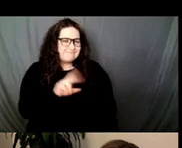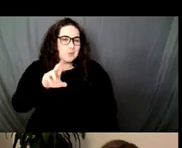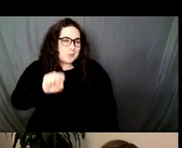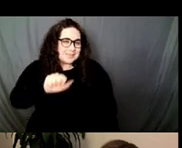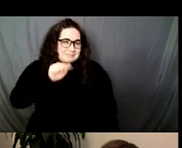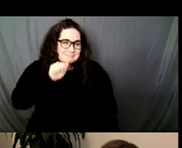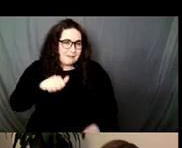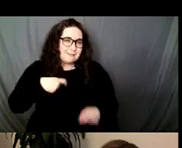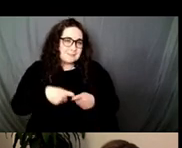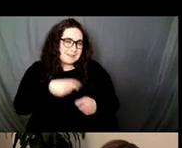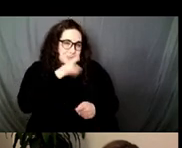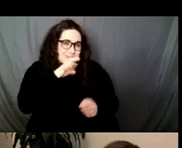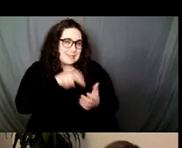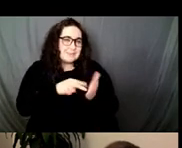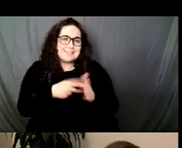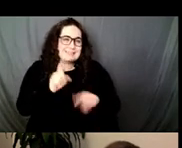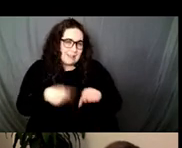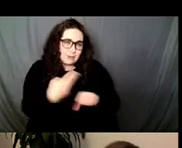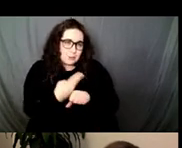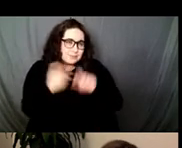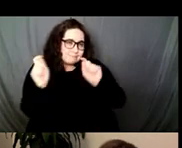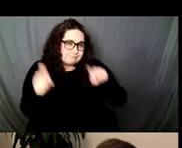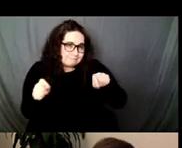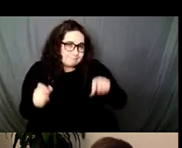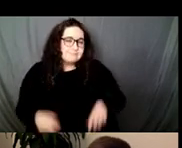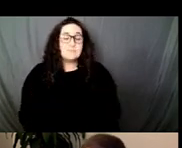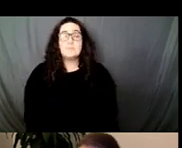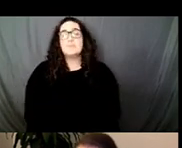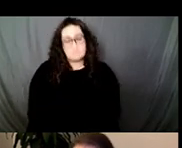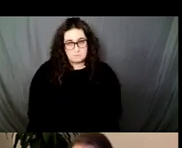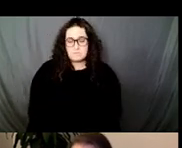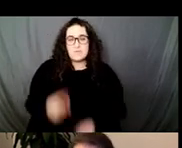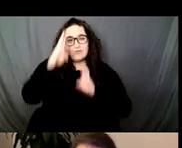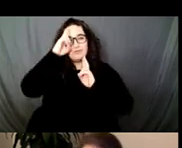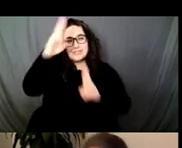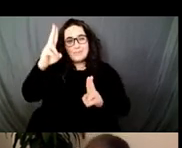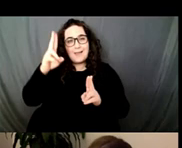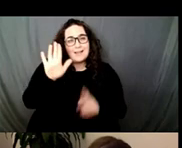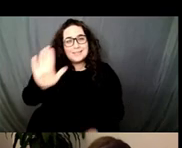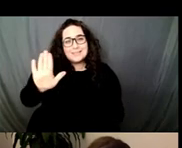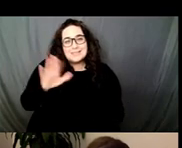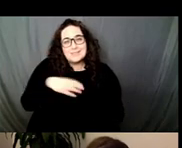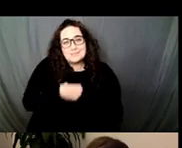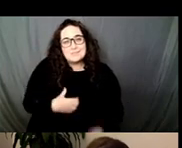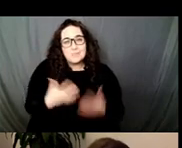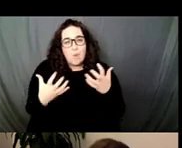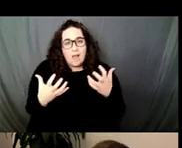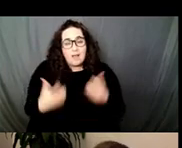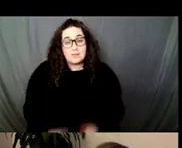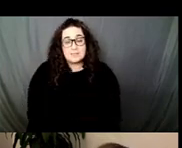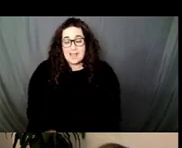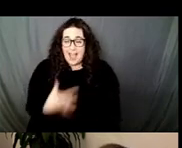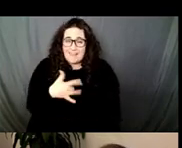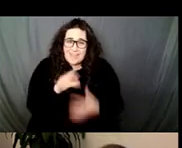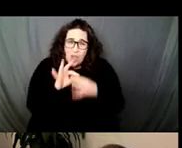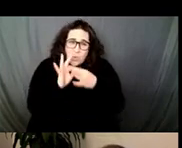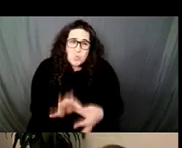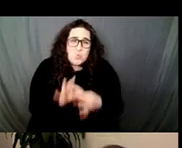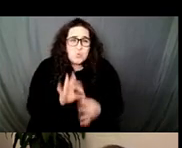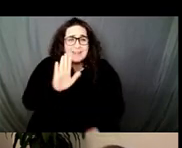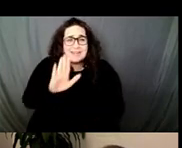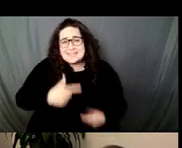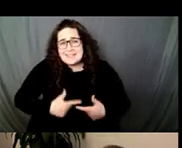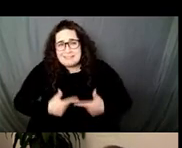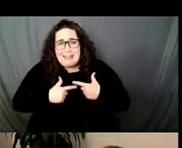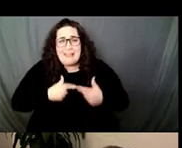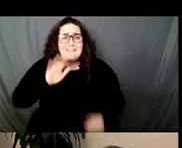by understanding it as respecting the wishes of a dead man that despite the feelings of intimacy I feel with his work and life story, I never